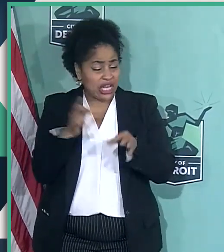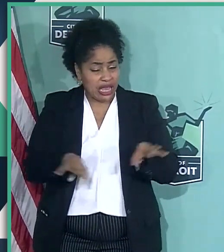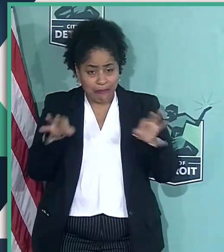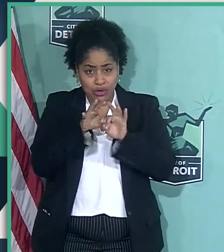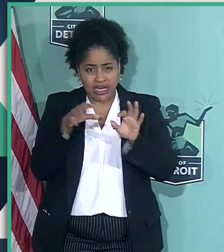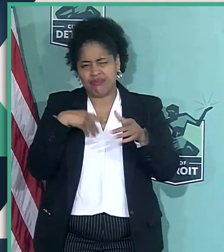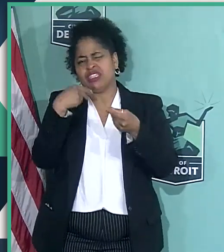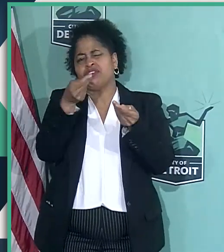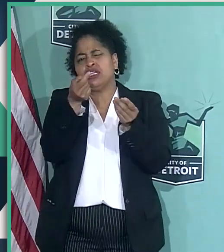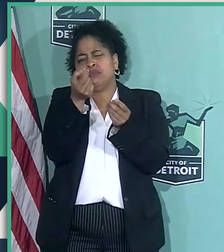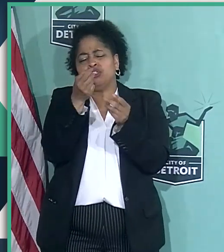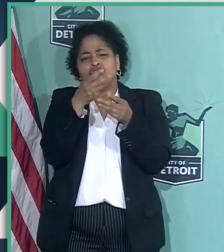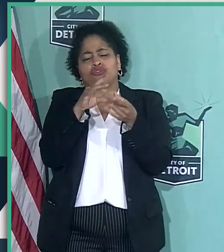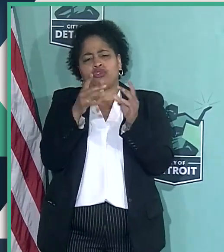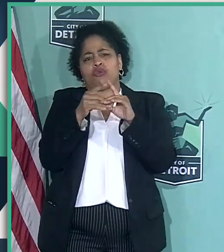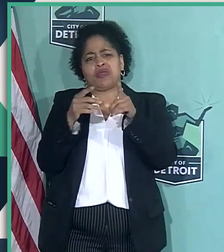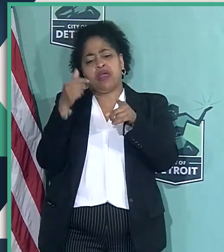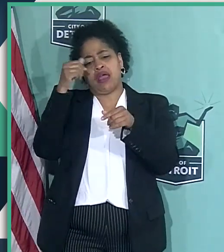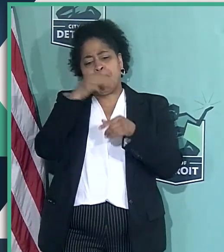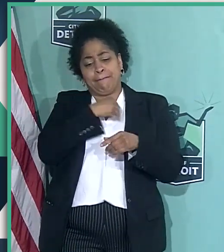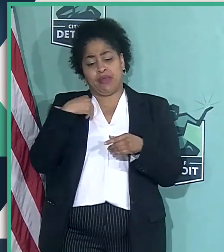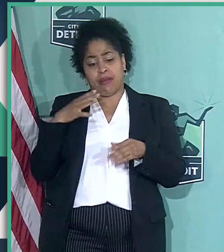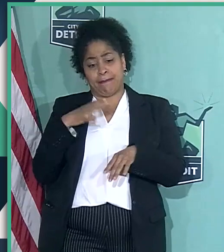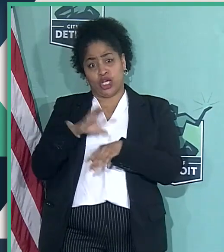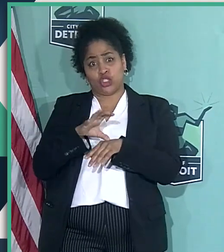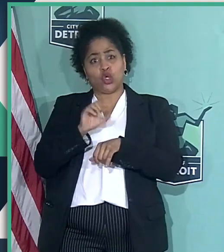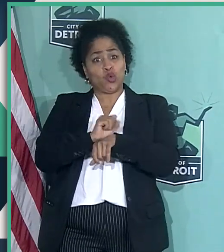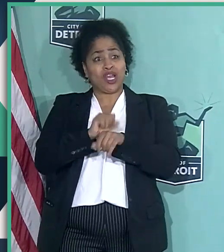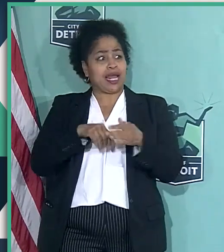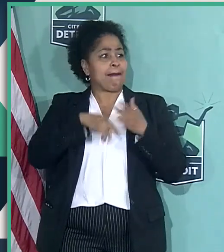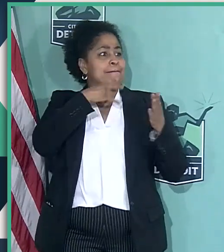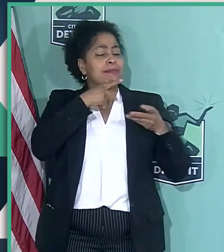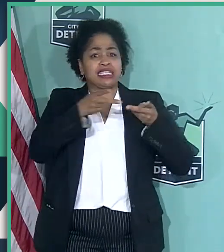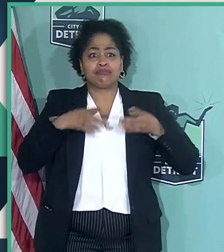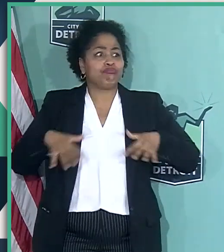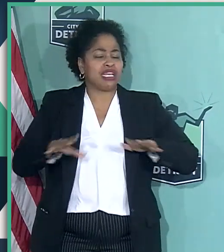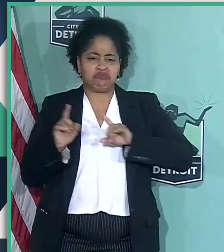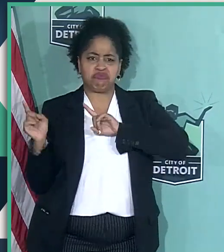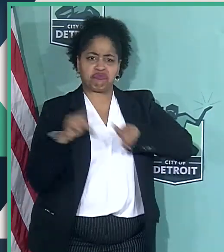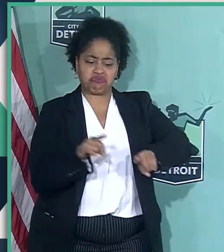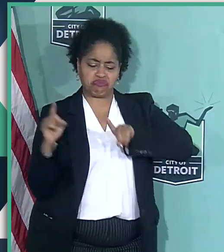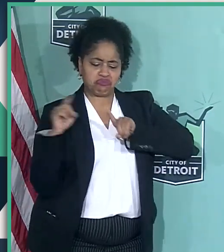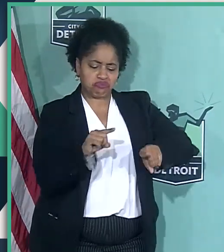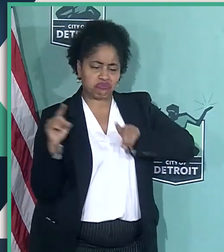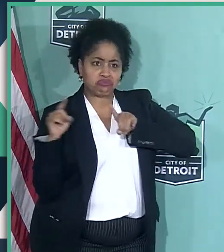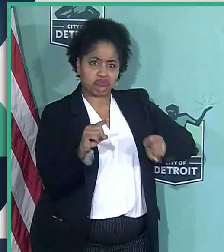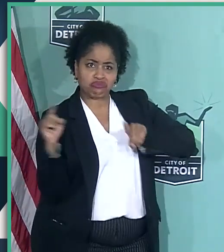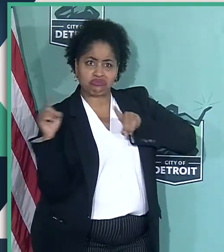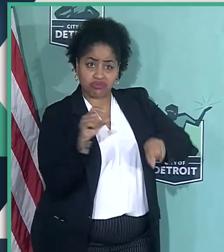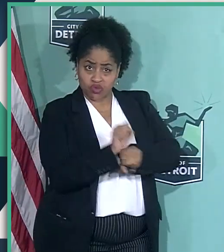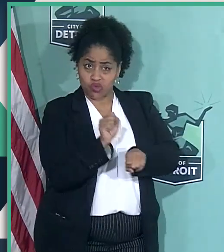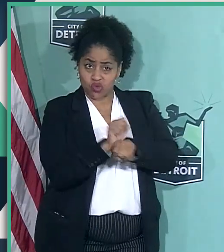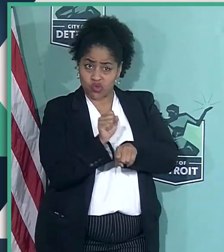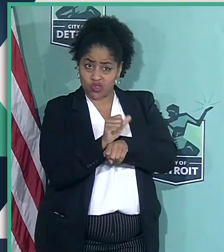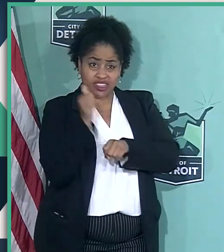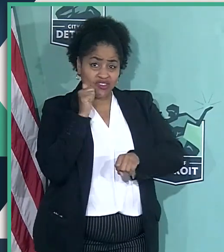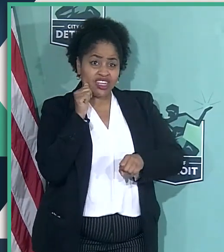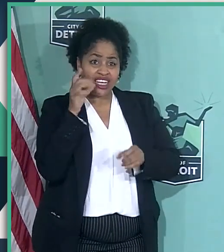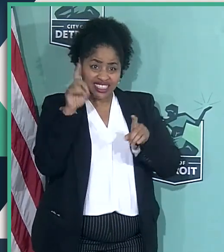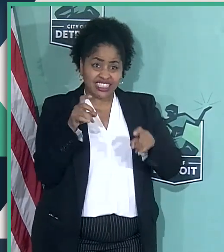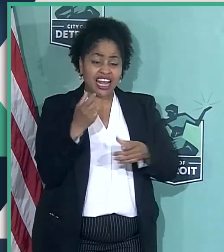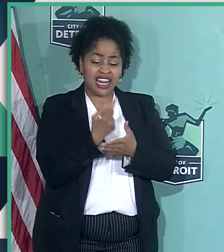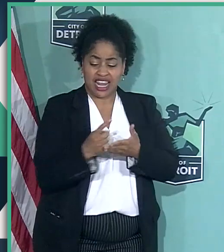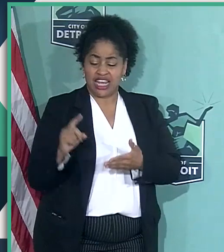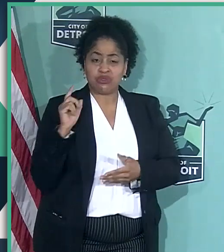this little story. A member of my church who works in a public space going to work every single day was tested last Tuesday and found out she was